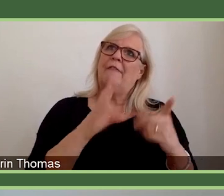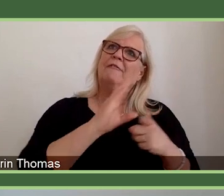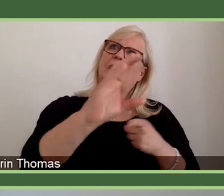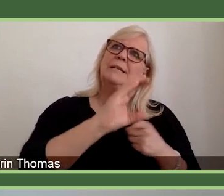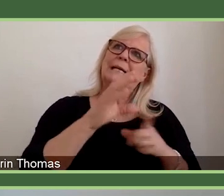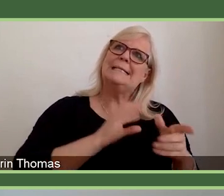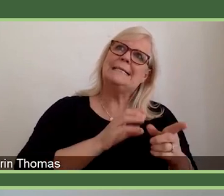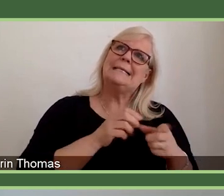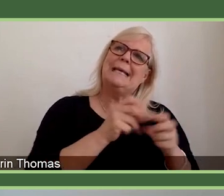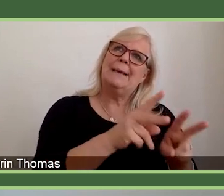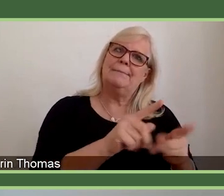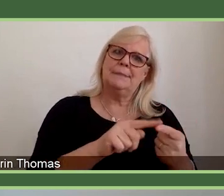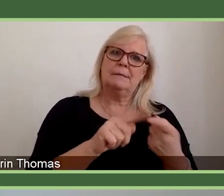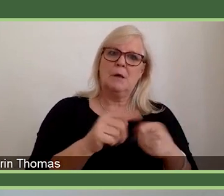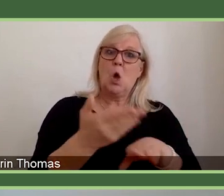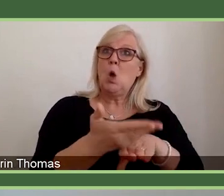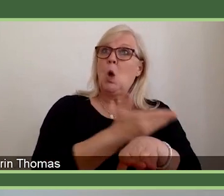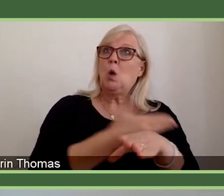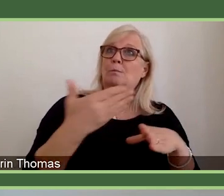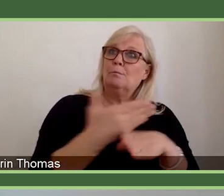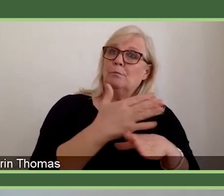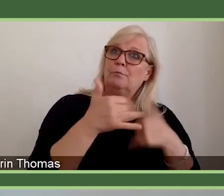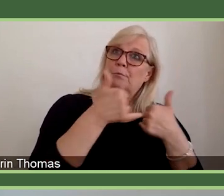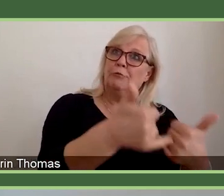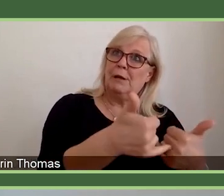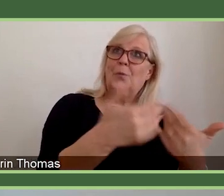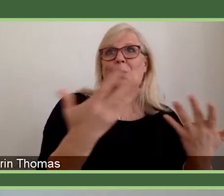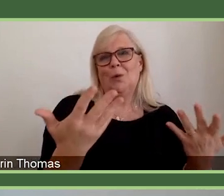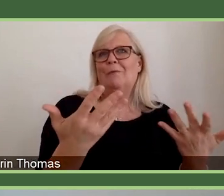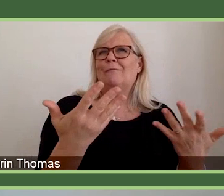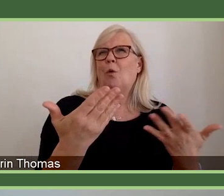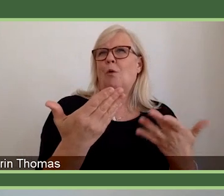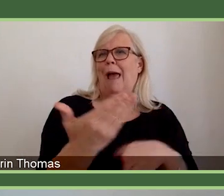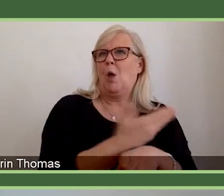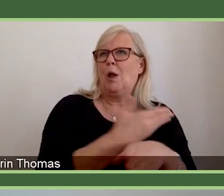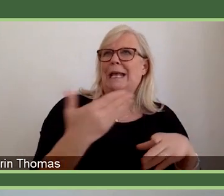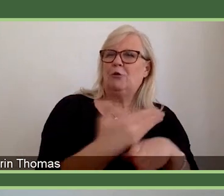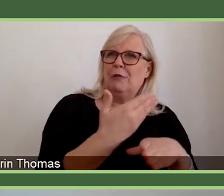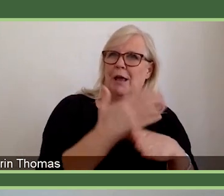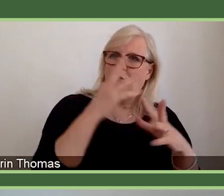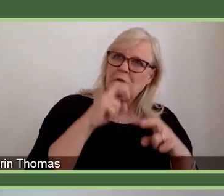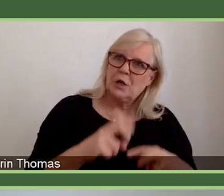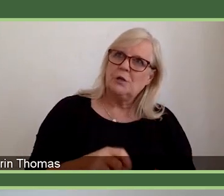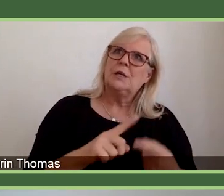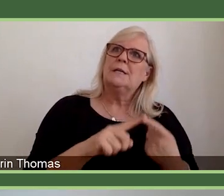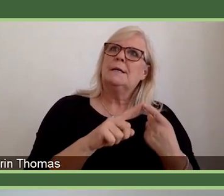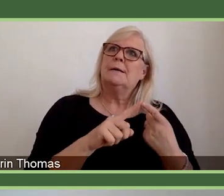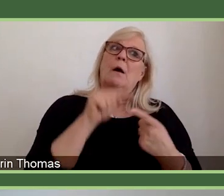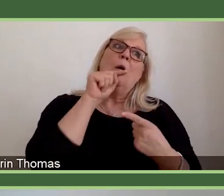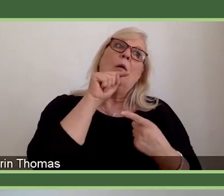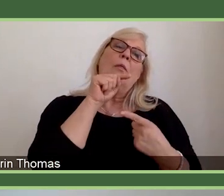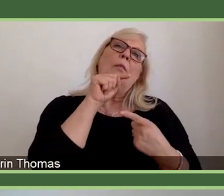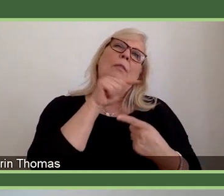early career award, which, as you might guess, is for early career researchers. And these are for the researchers who are really ready to